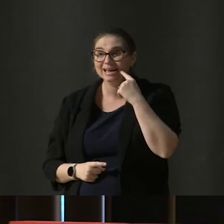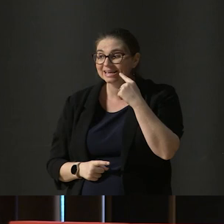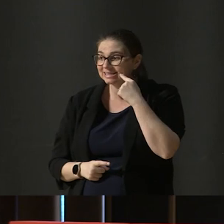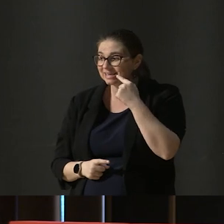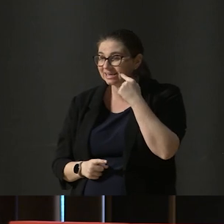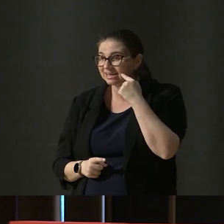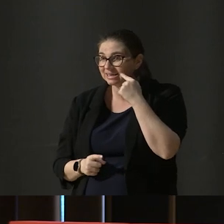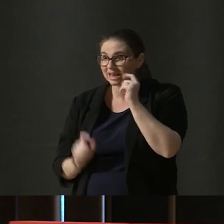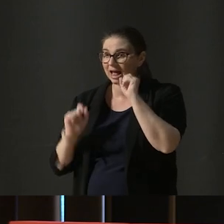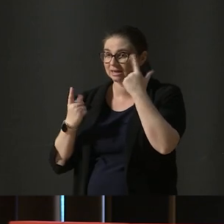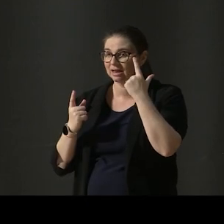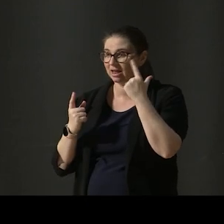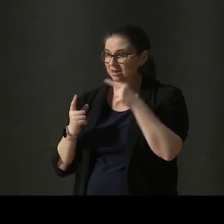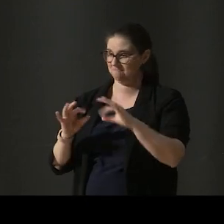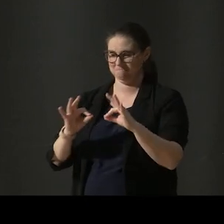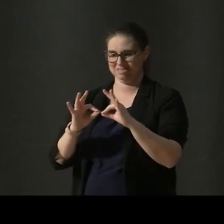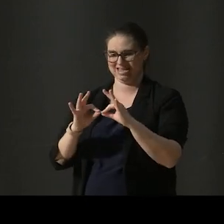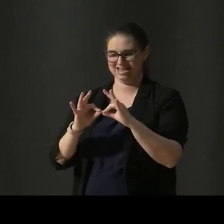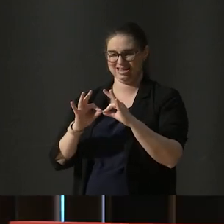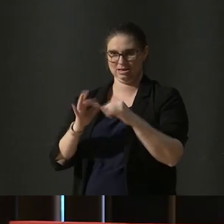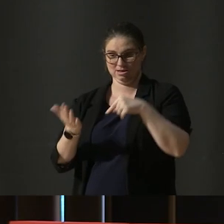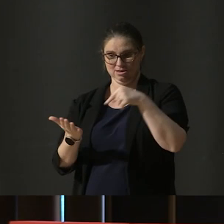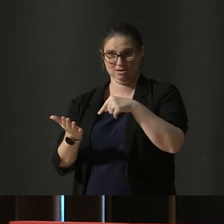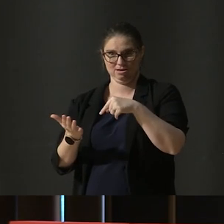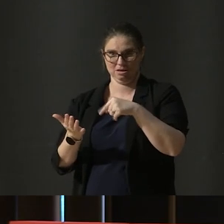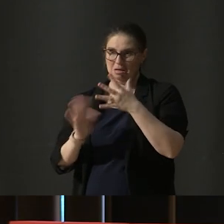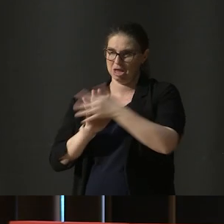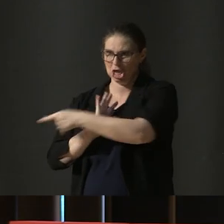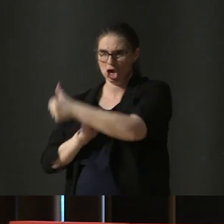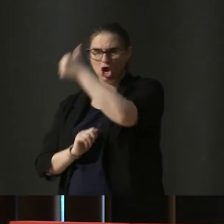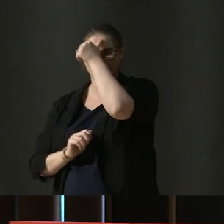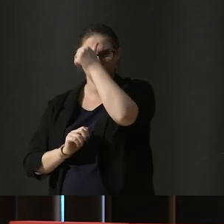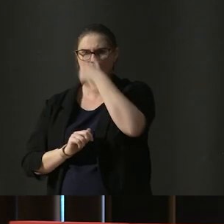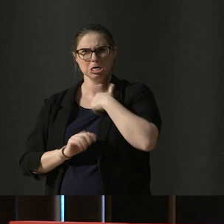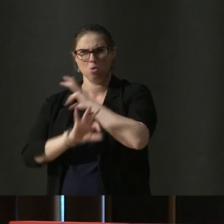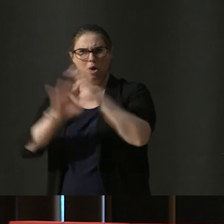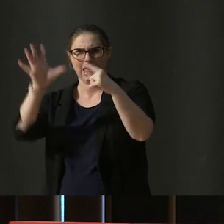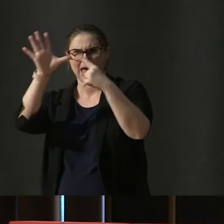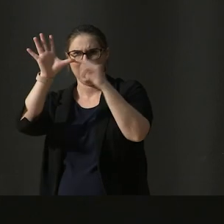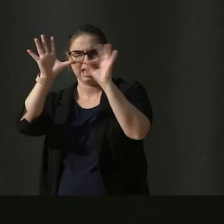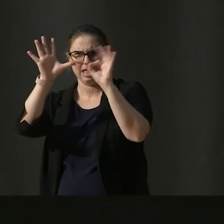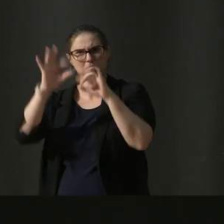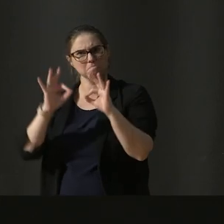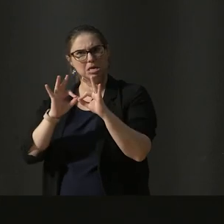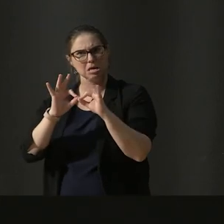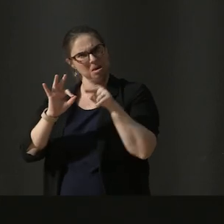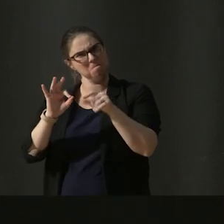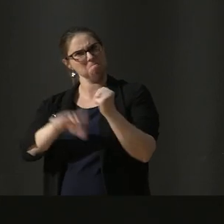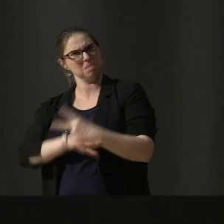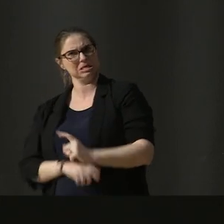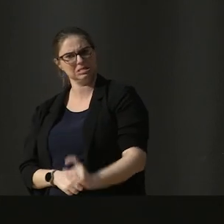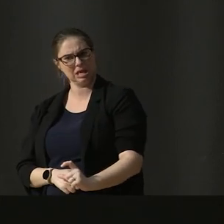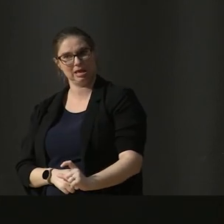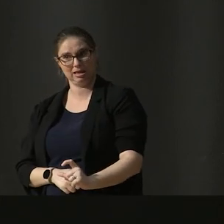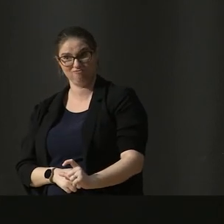grade. The student got a B, which is not as good as an A, but better than a C. Keep that idea in mind,